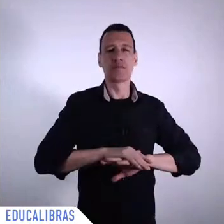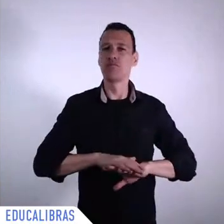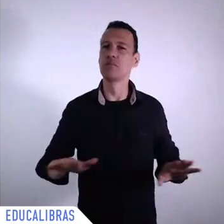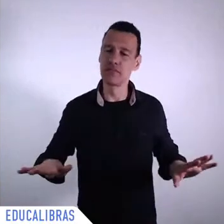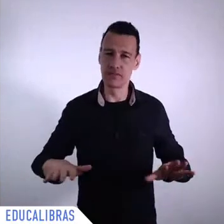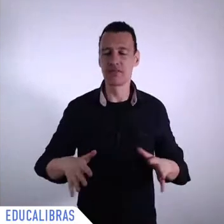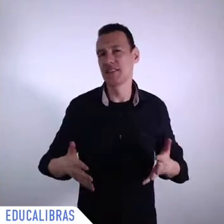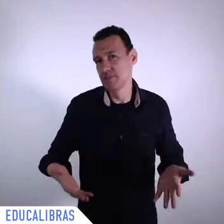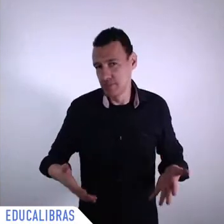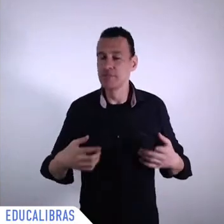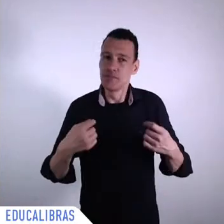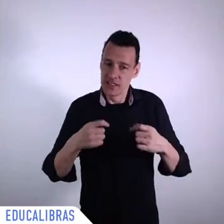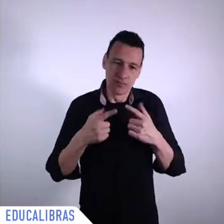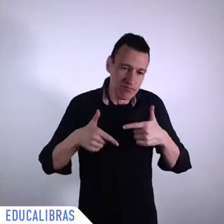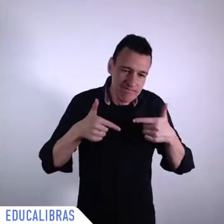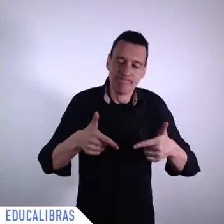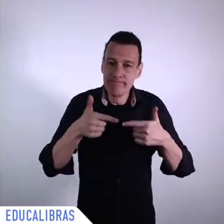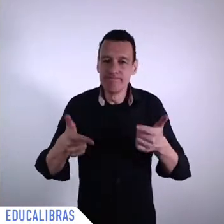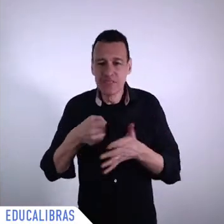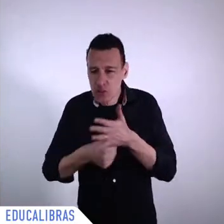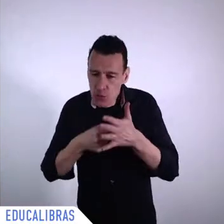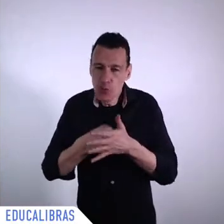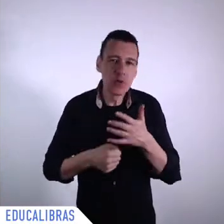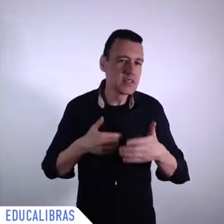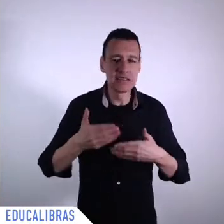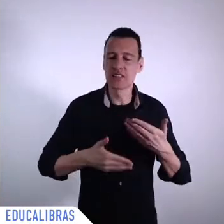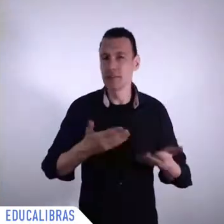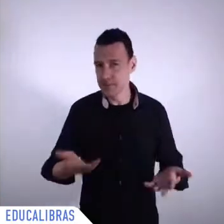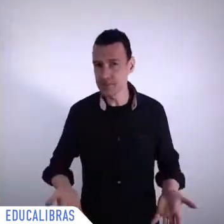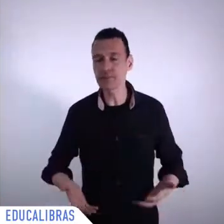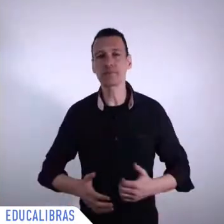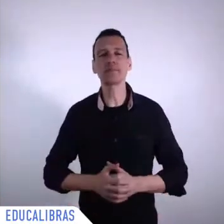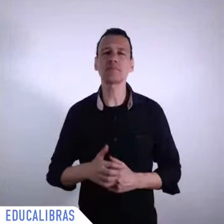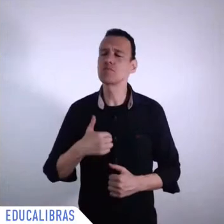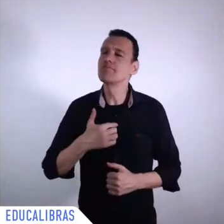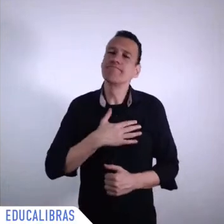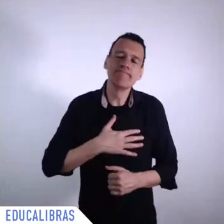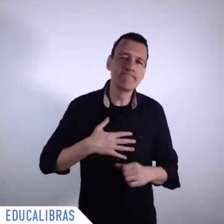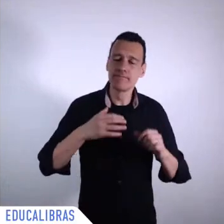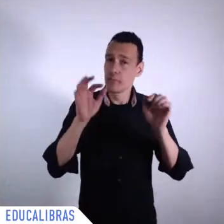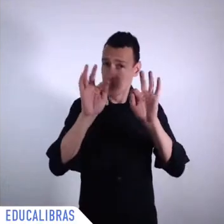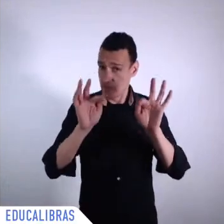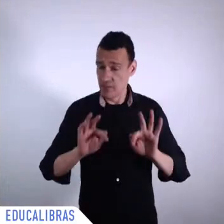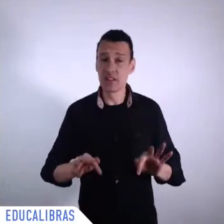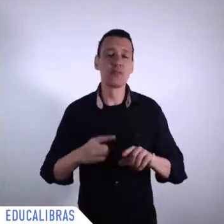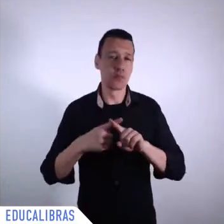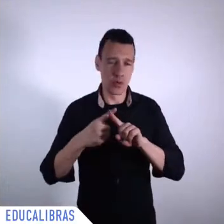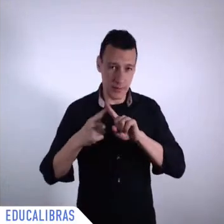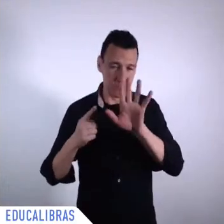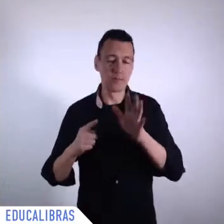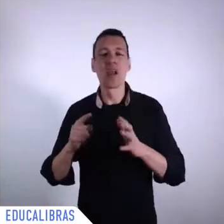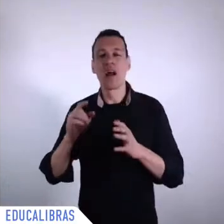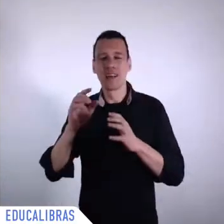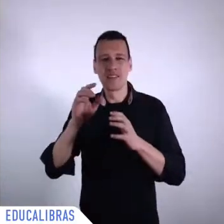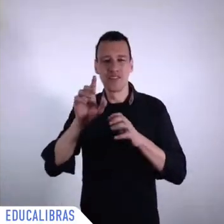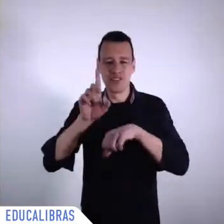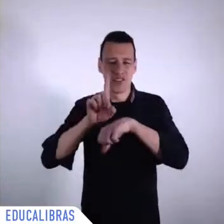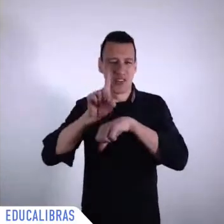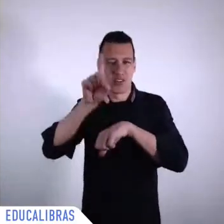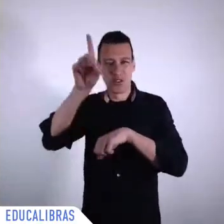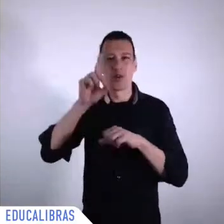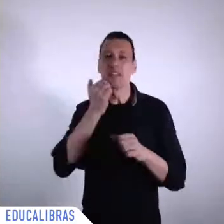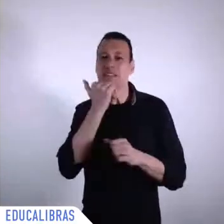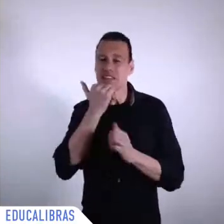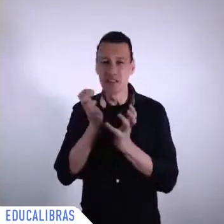scientific board that is created to look at the further development of the